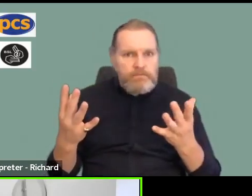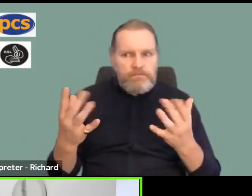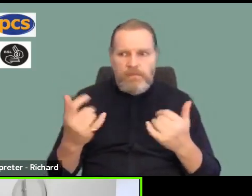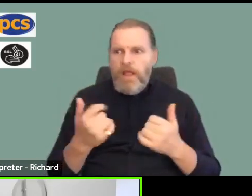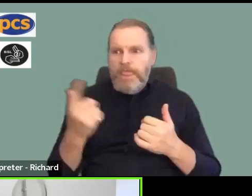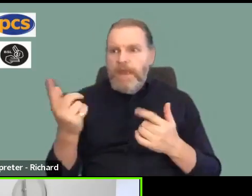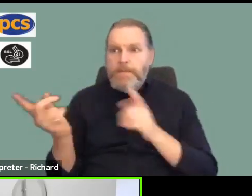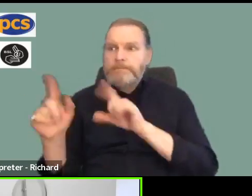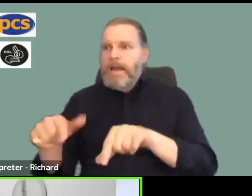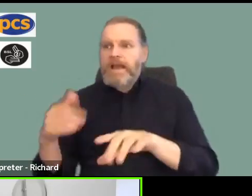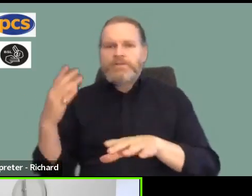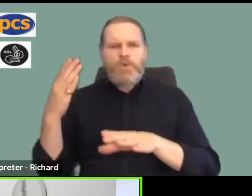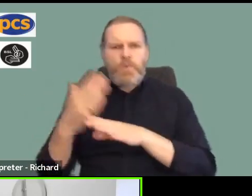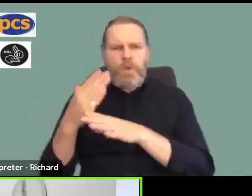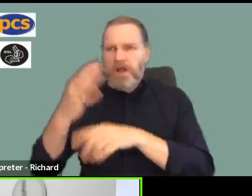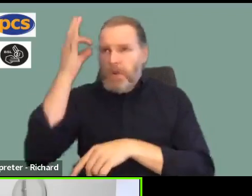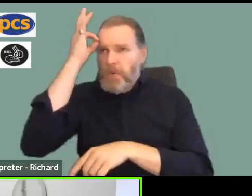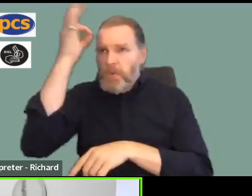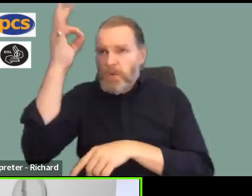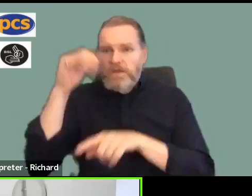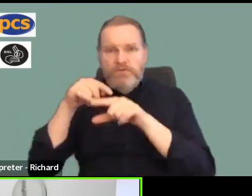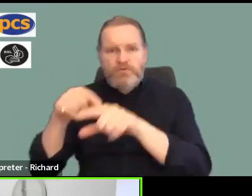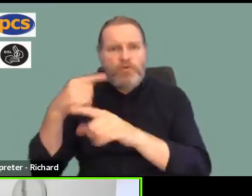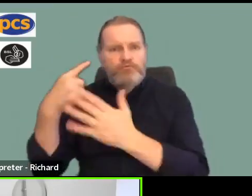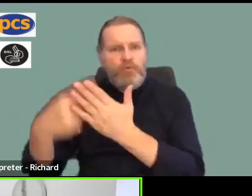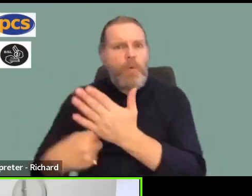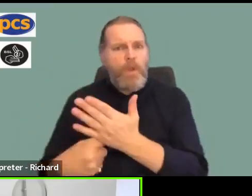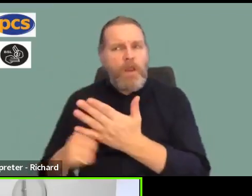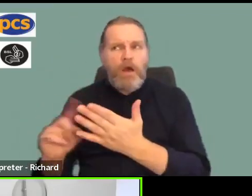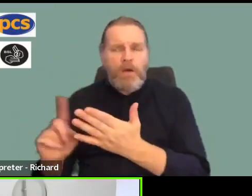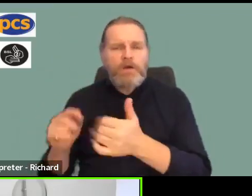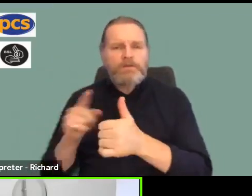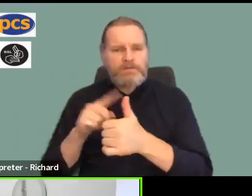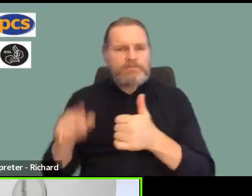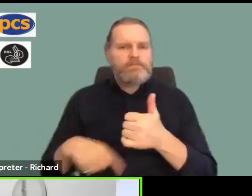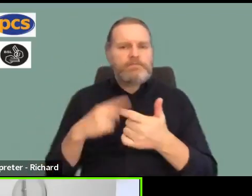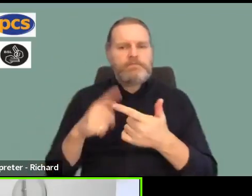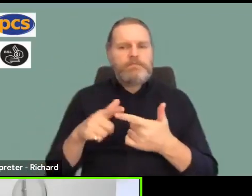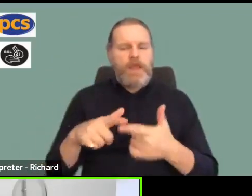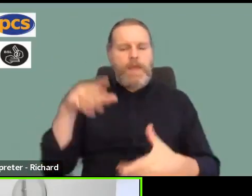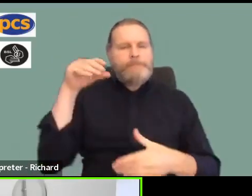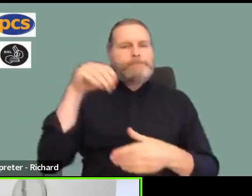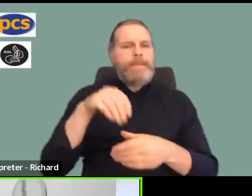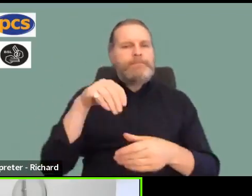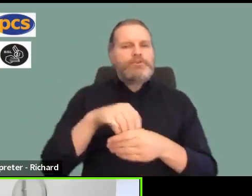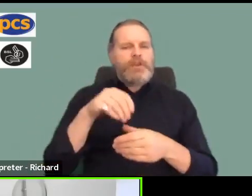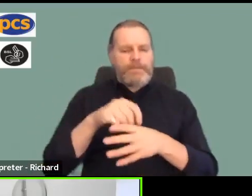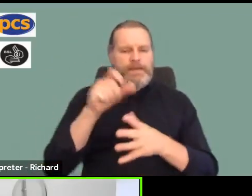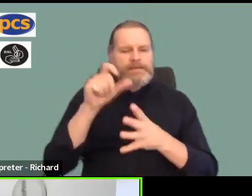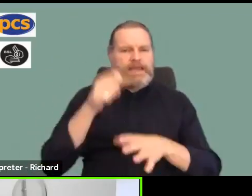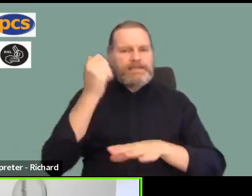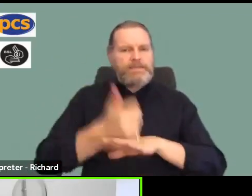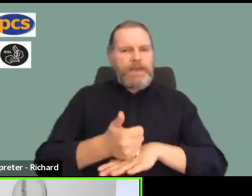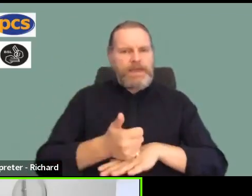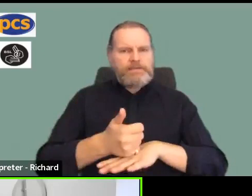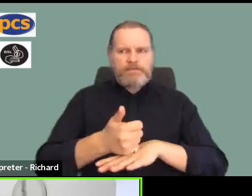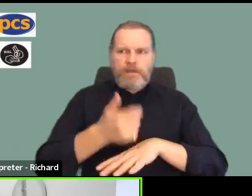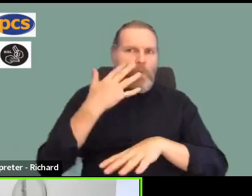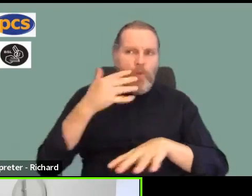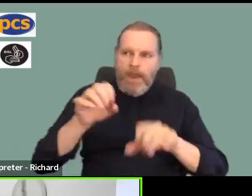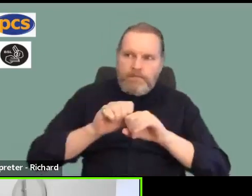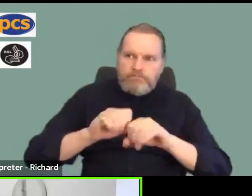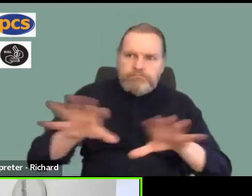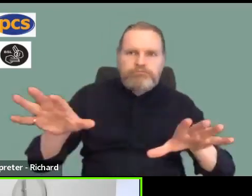work to rule? Lee asks, when will the membership database be finalized and sent for ballot papers to be prepared?